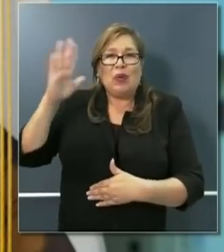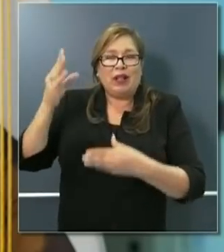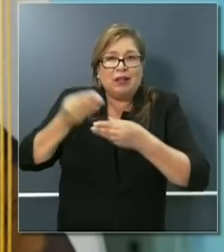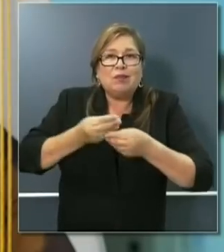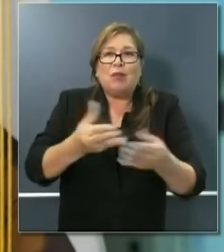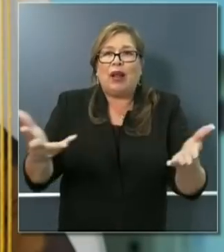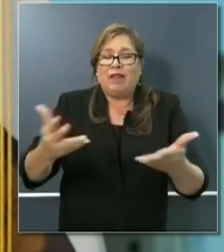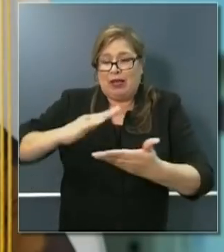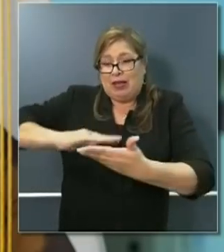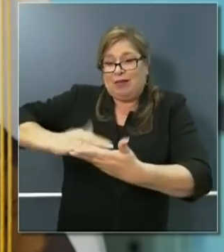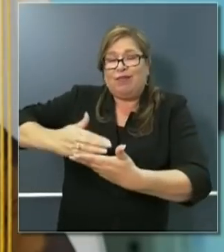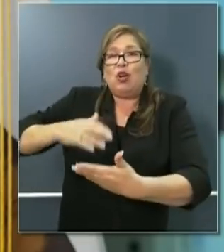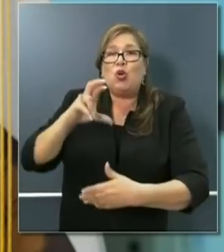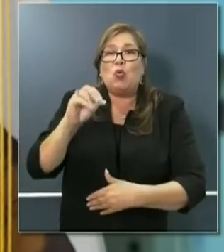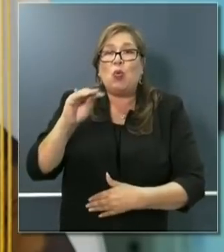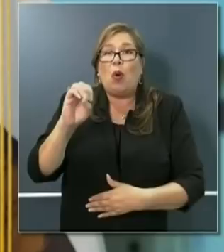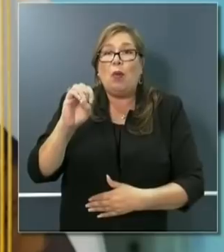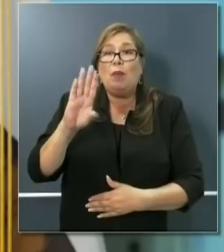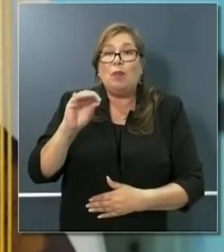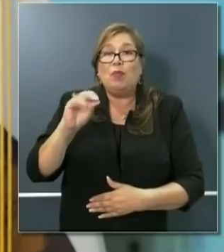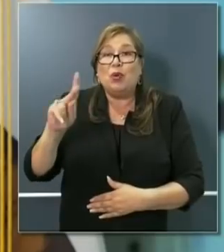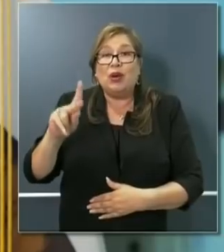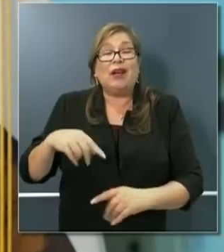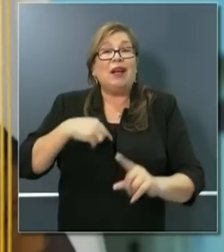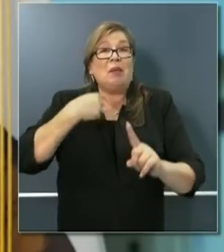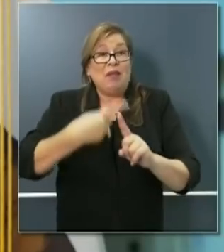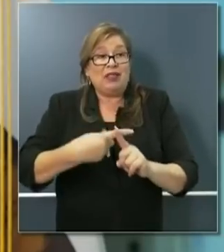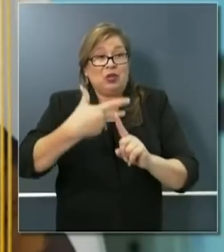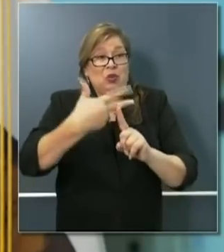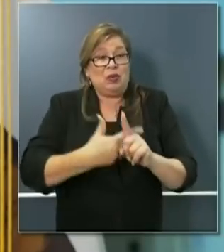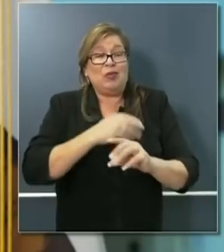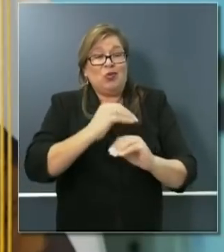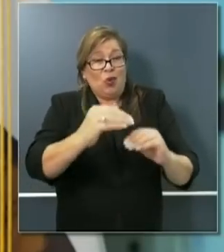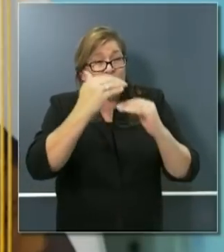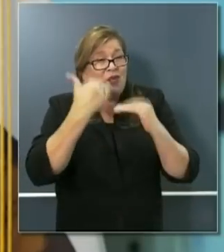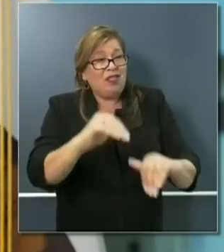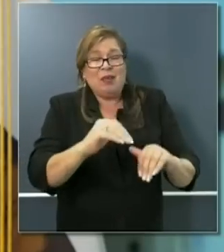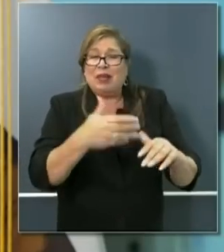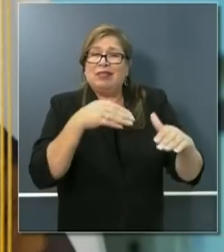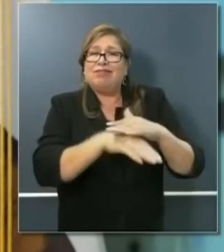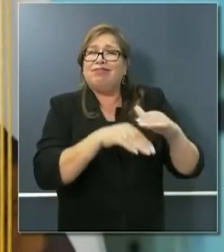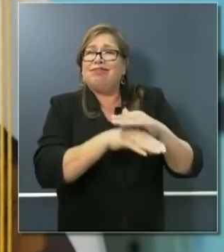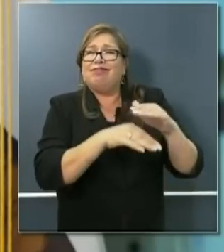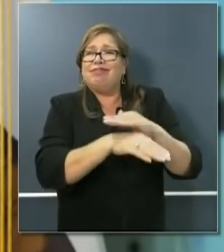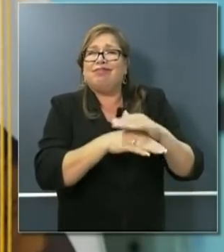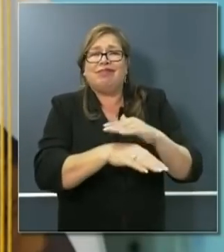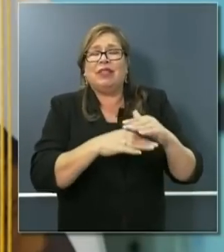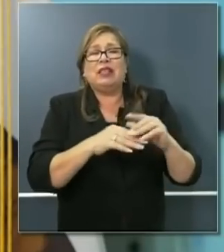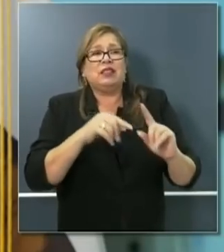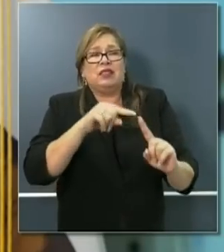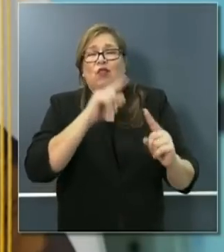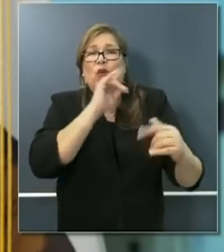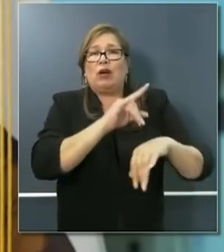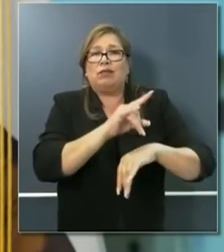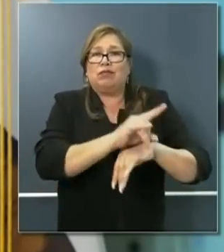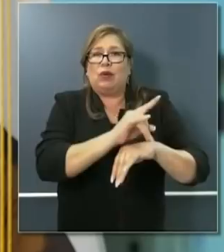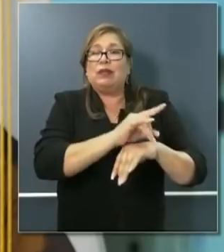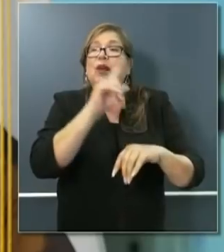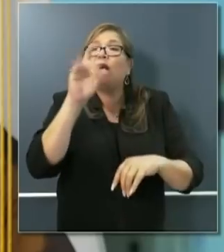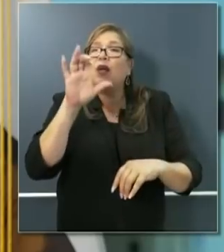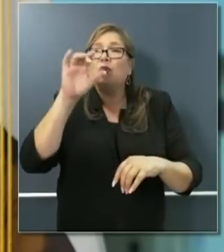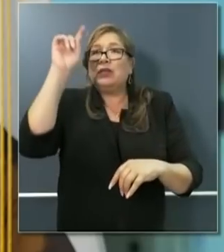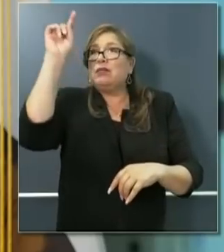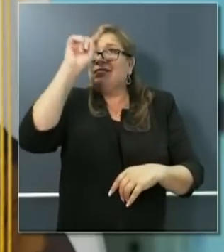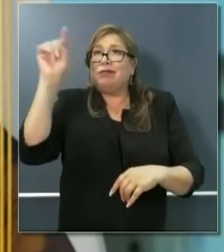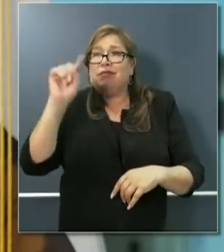addition to providing minimum three months unlimited capacity at 100,000 sites throughout the state of California.